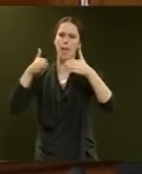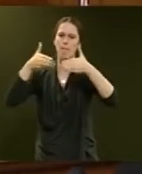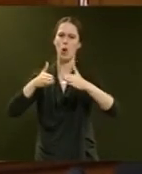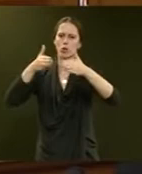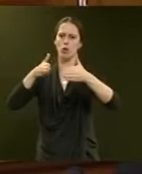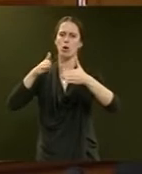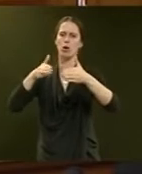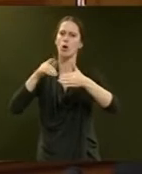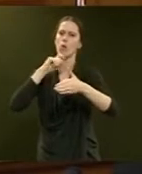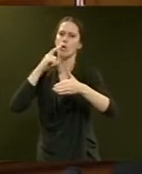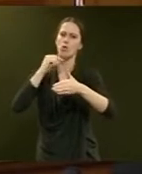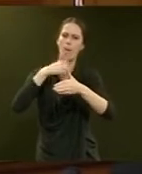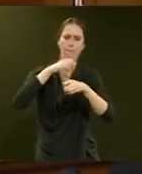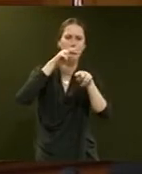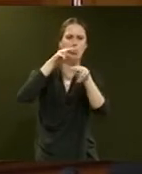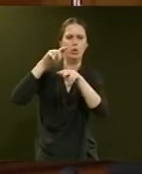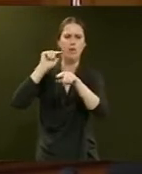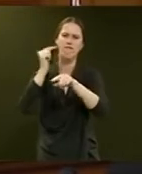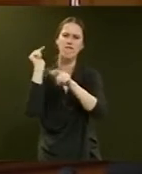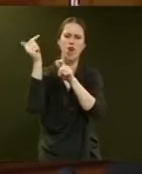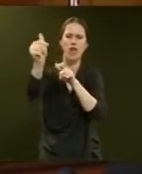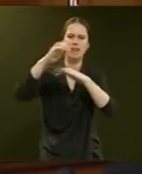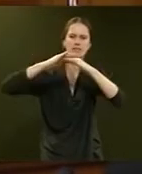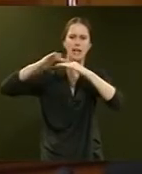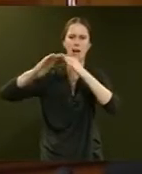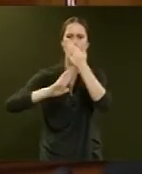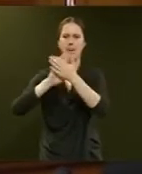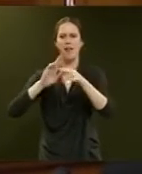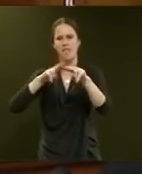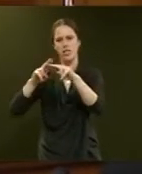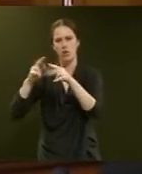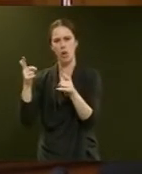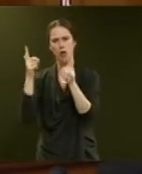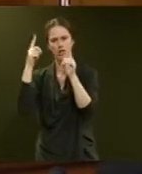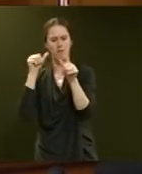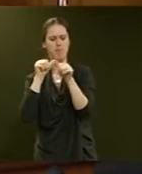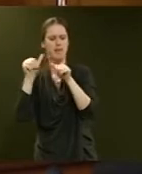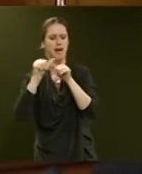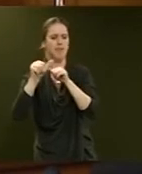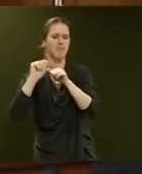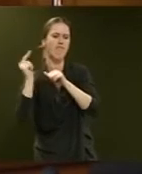will conduct patrols much further out to sea, giving Fijian authorities even greater reach.